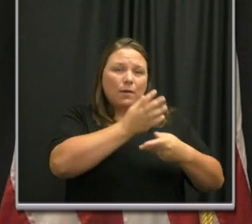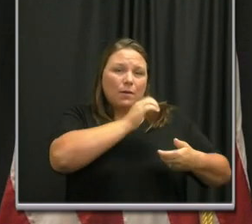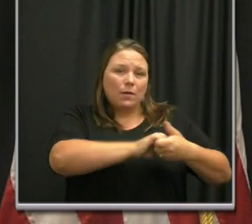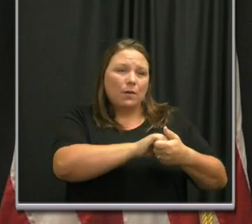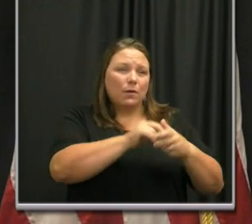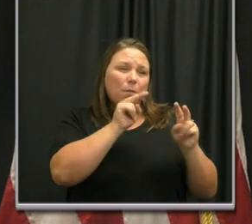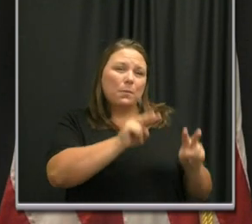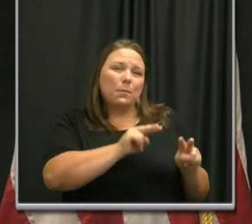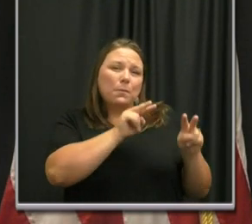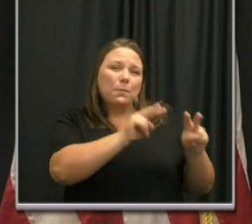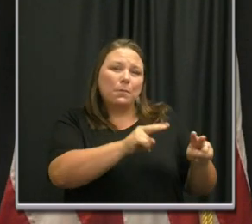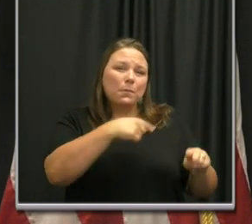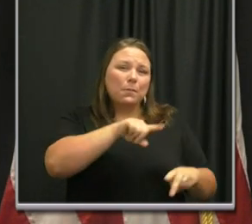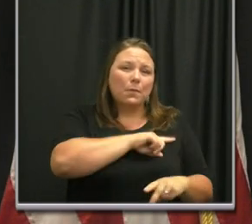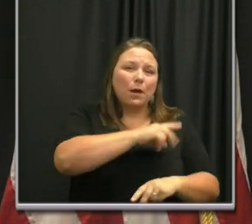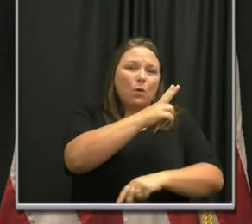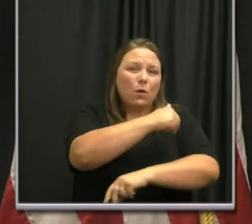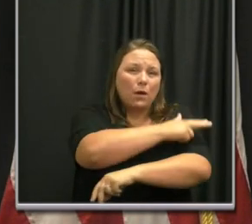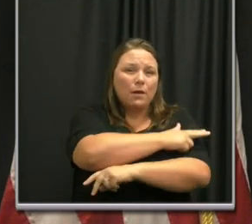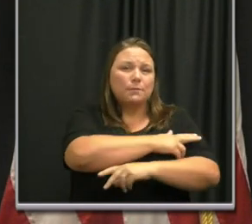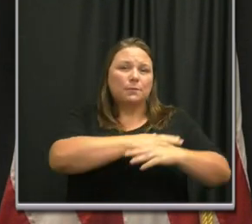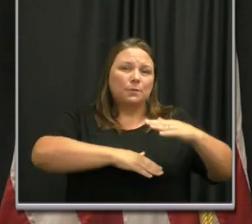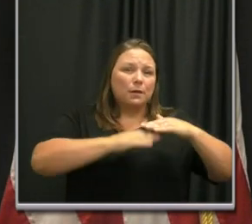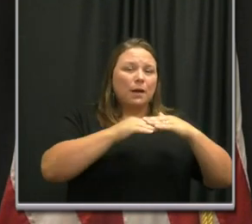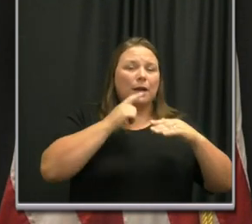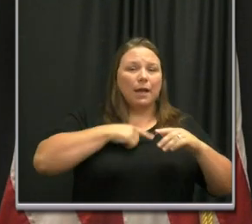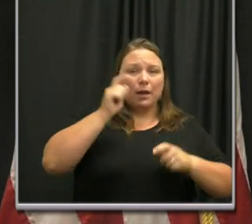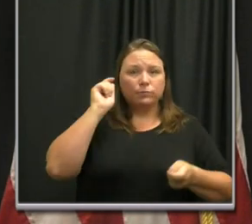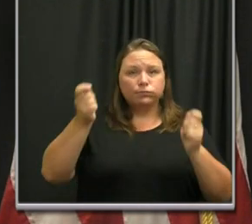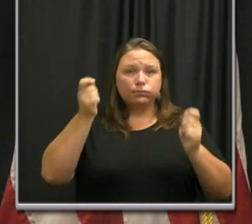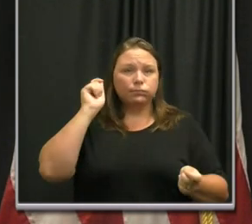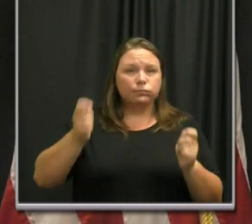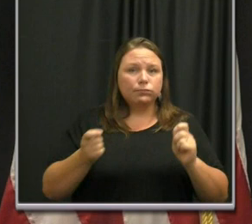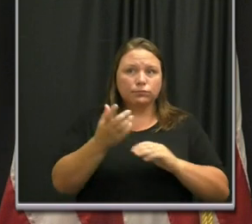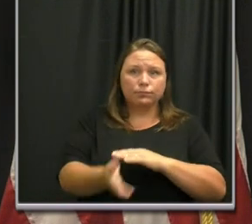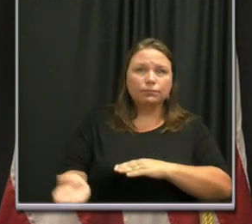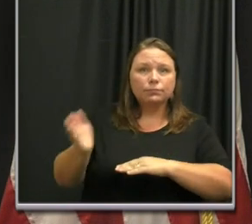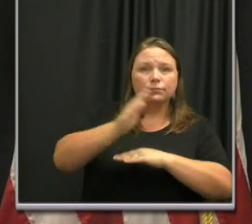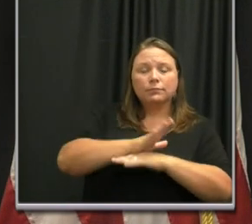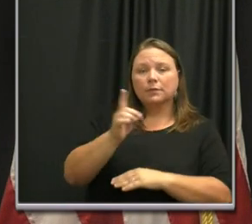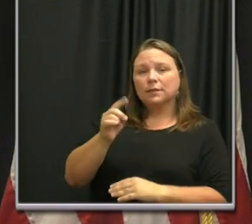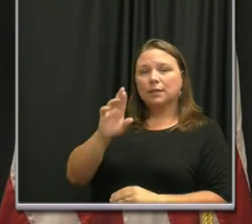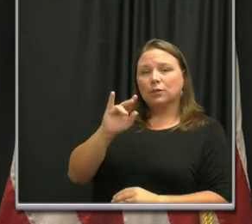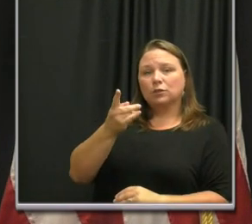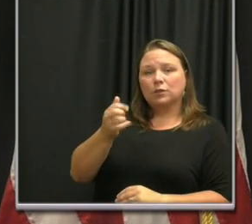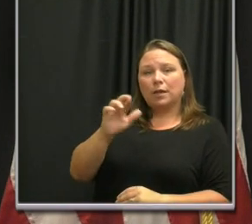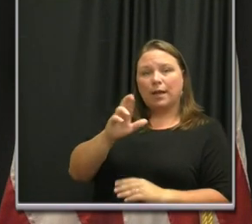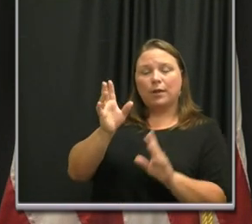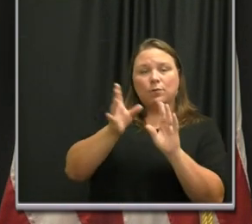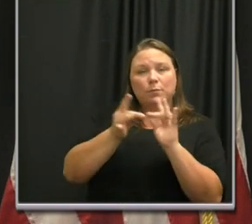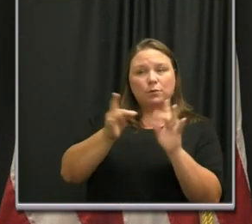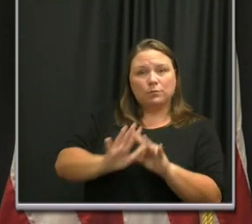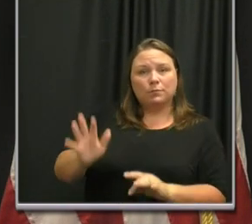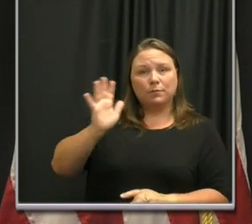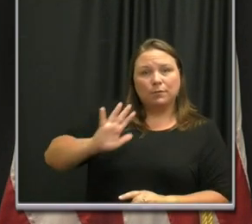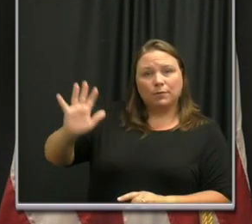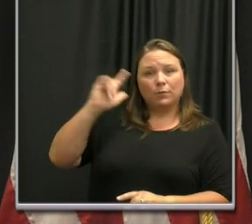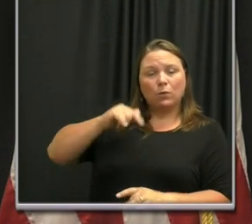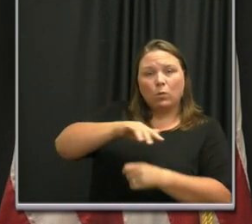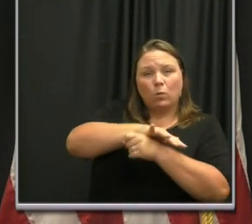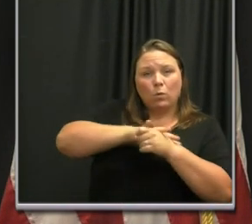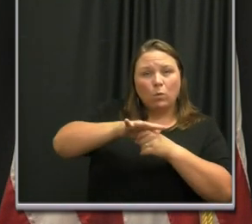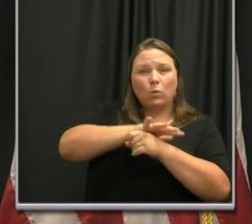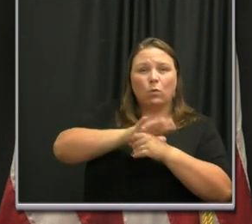capacity regularly. It can fluctuate throughout the day. And as Dr. Jahangir has mentioned before, our local health care